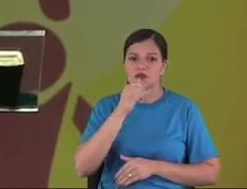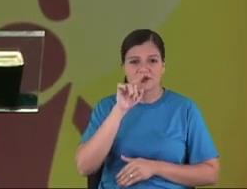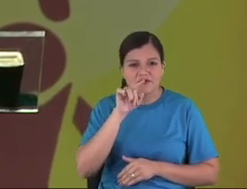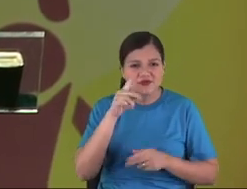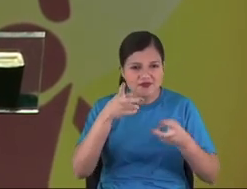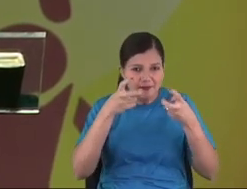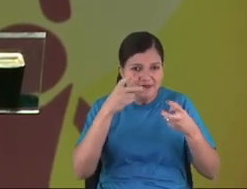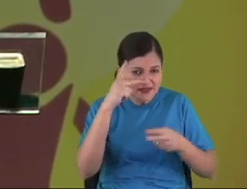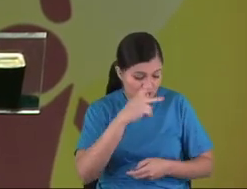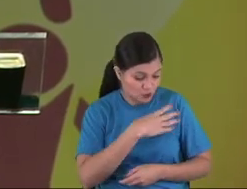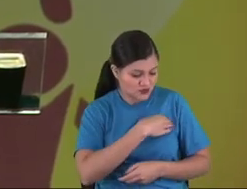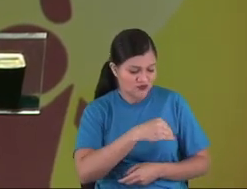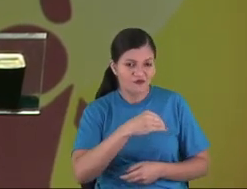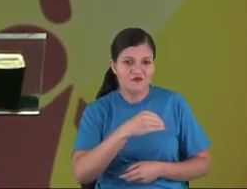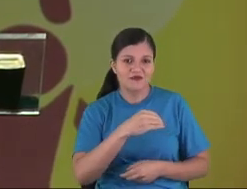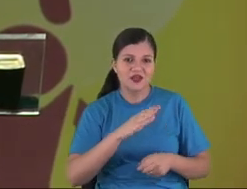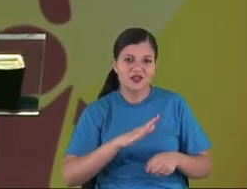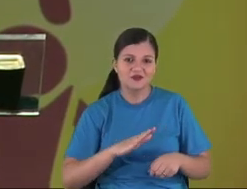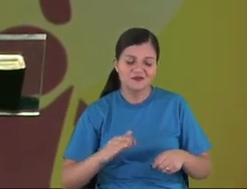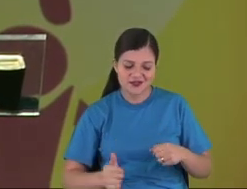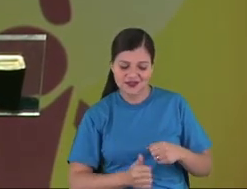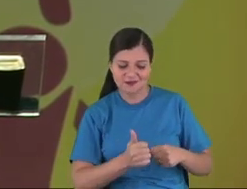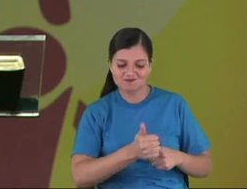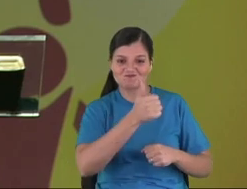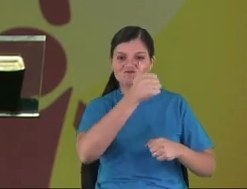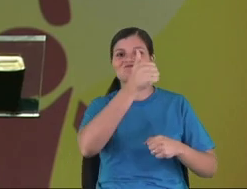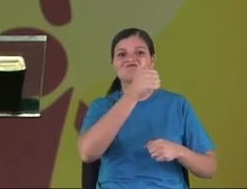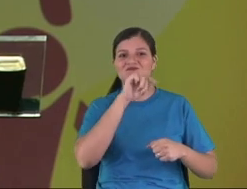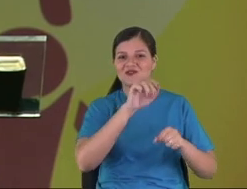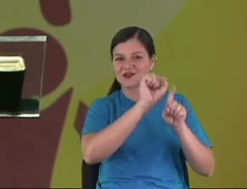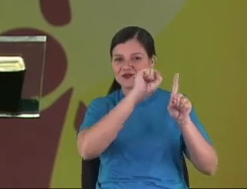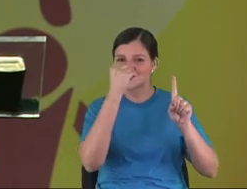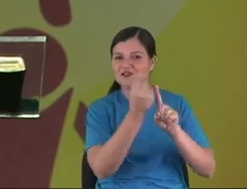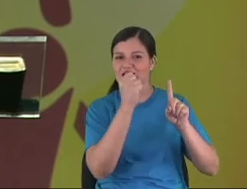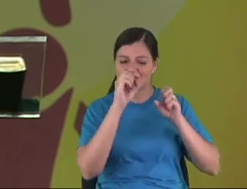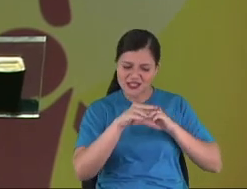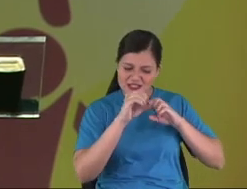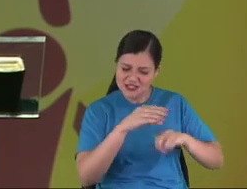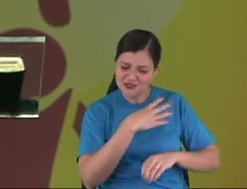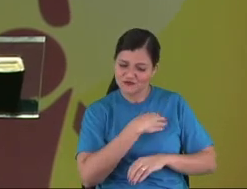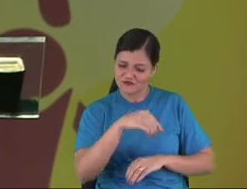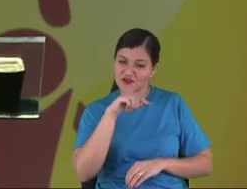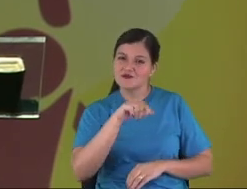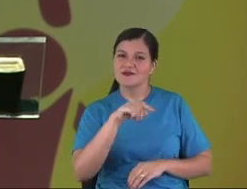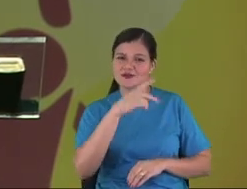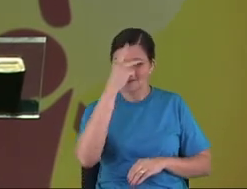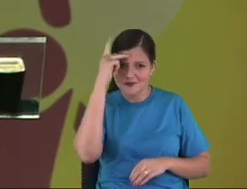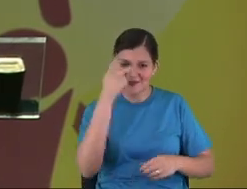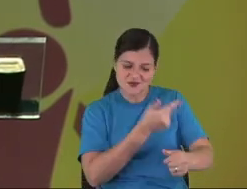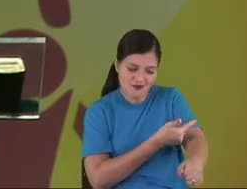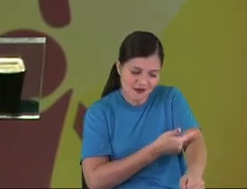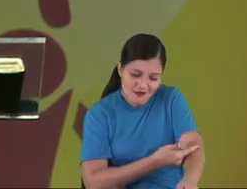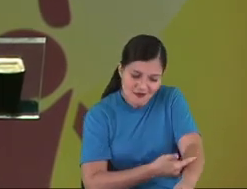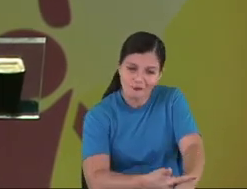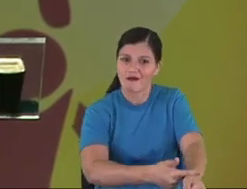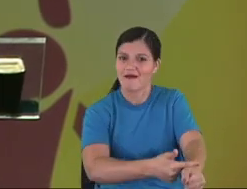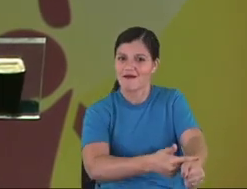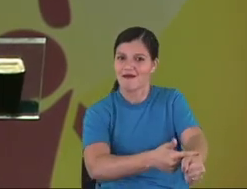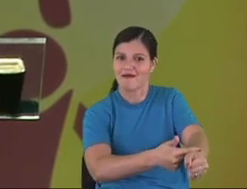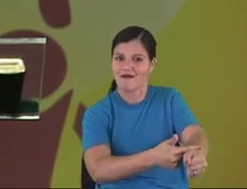And you'll see your kids will be in a very good position. Train to your kids to be polite.